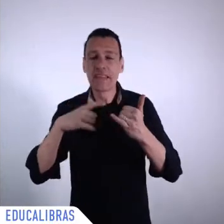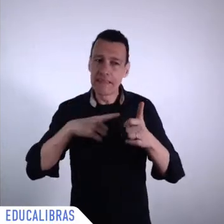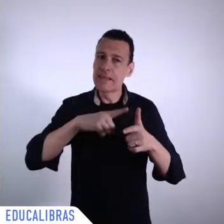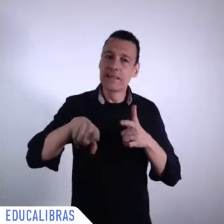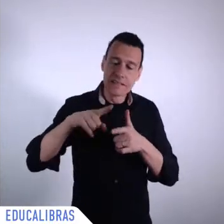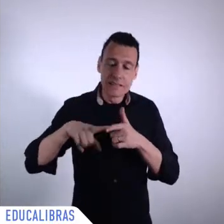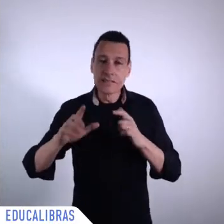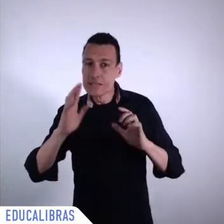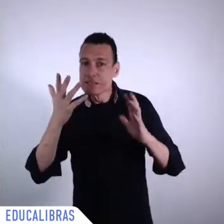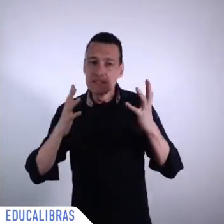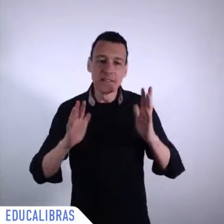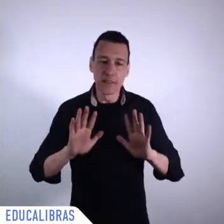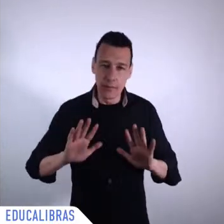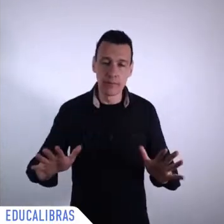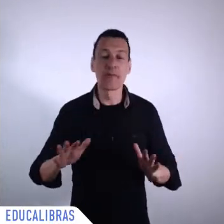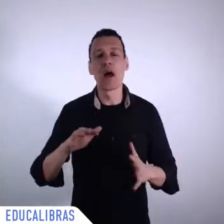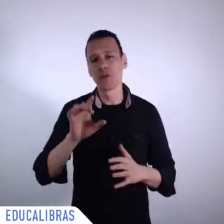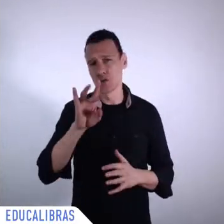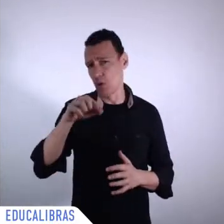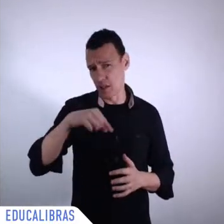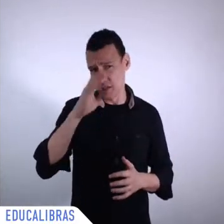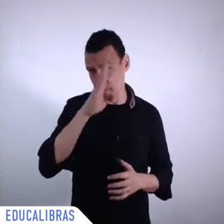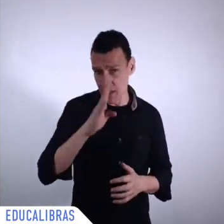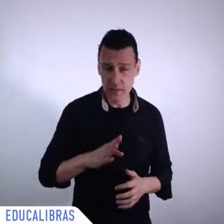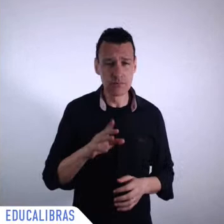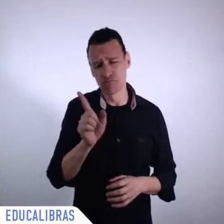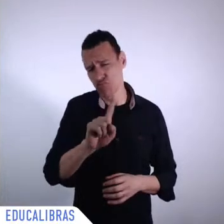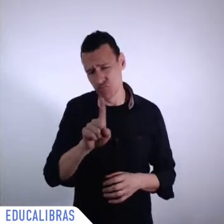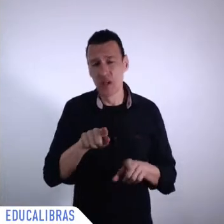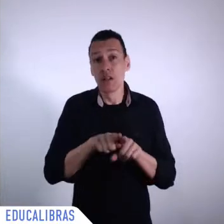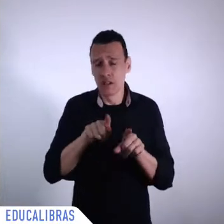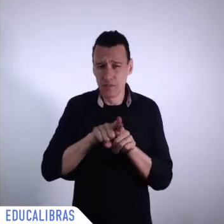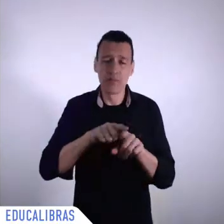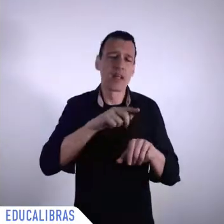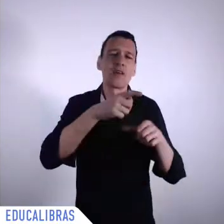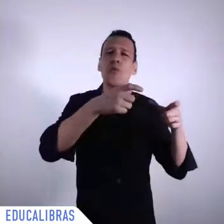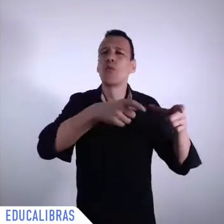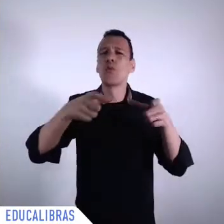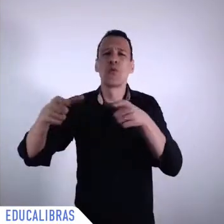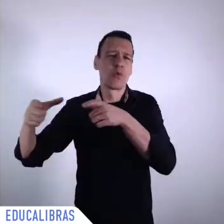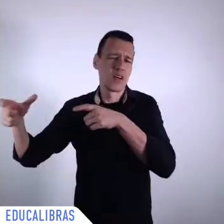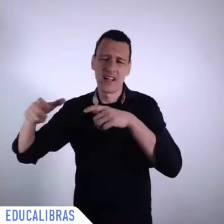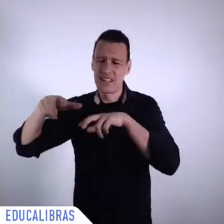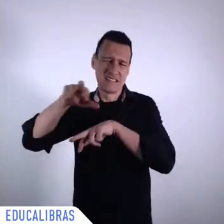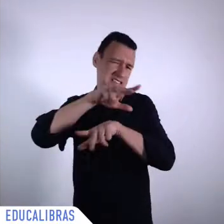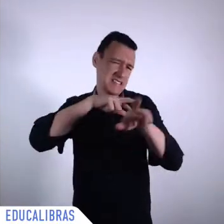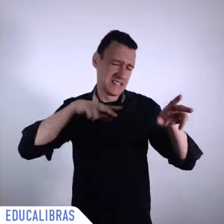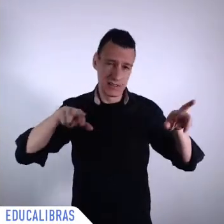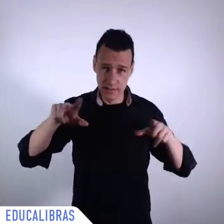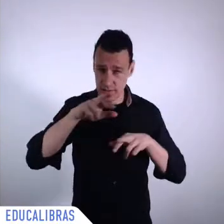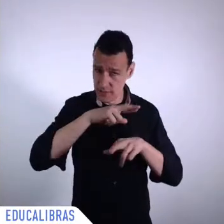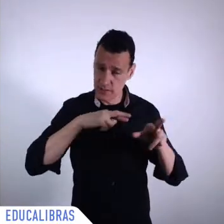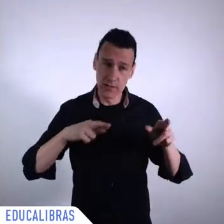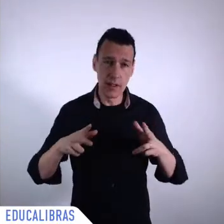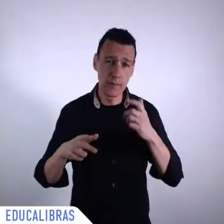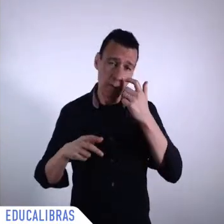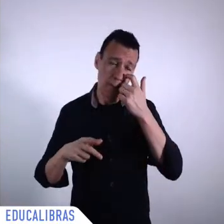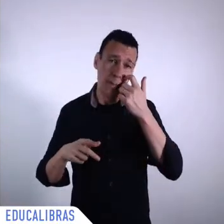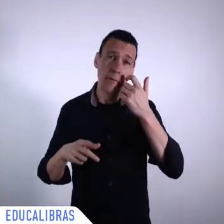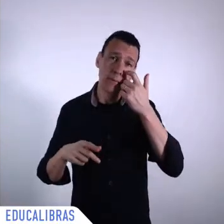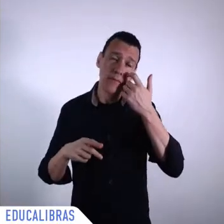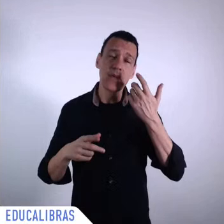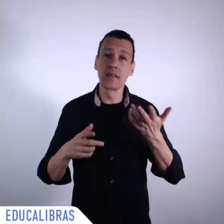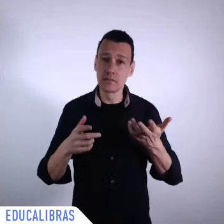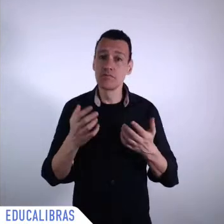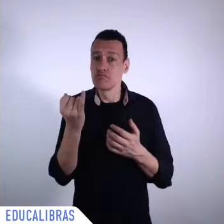in designing it. While the region made significant achievements in the 2000s, reducing extreme poverty from